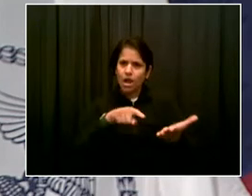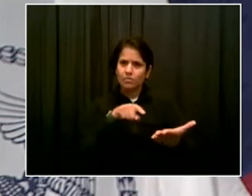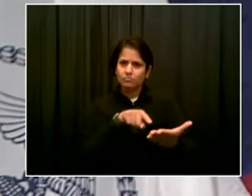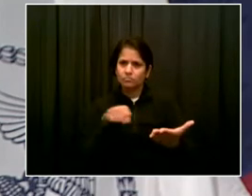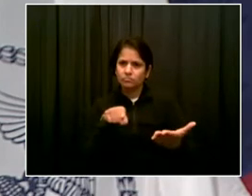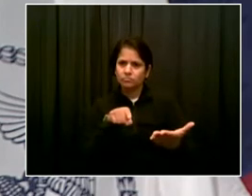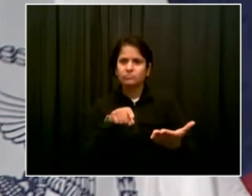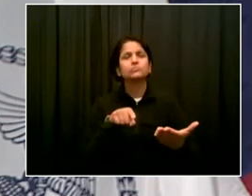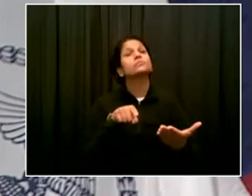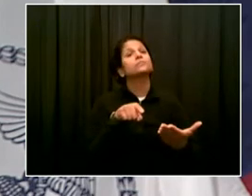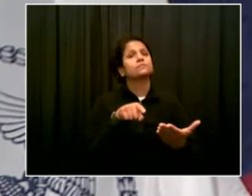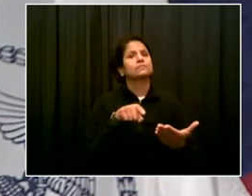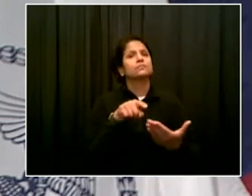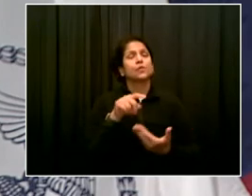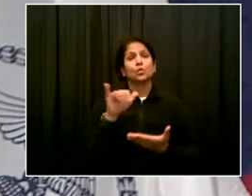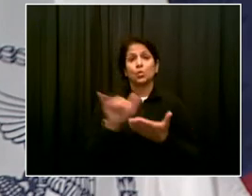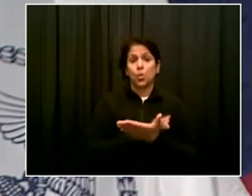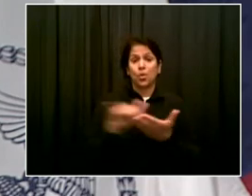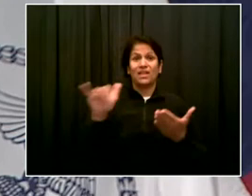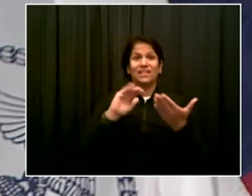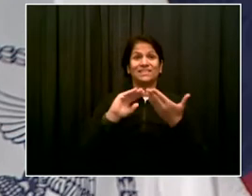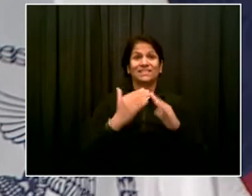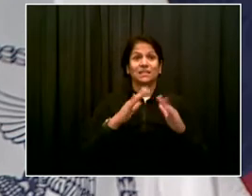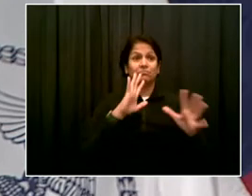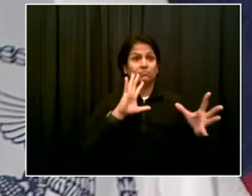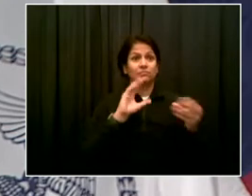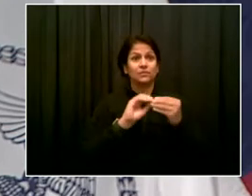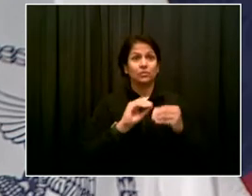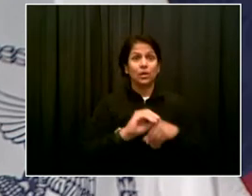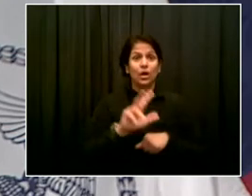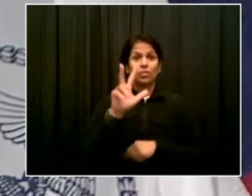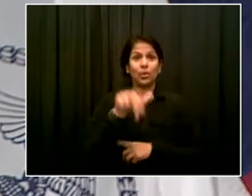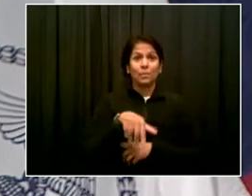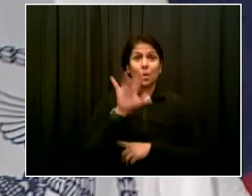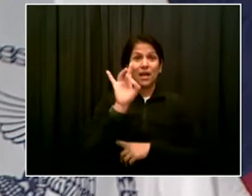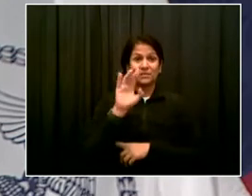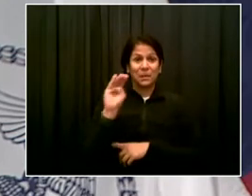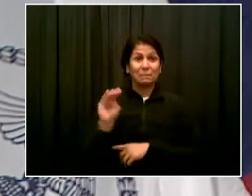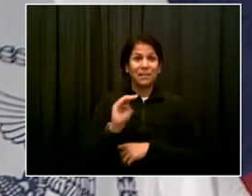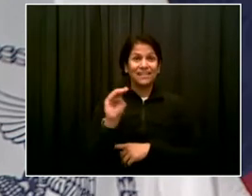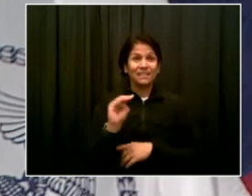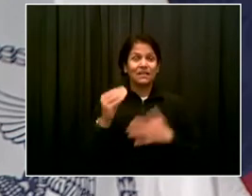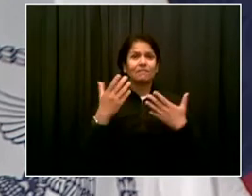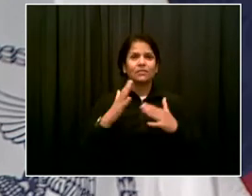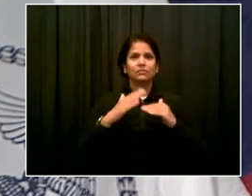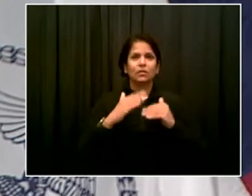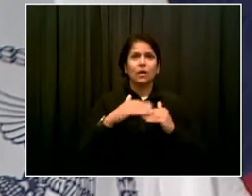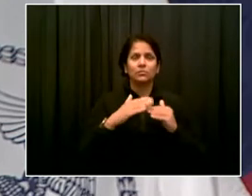million people have received at least one dose, and we all know that even one dose has an impact in terms of protecting people.